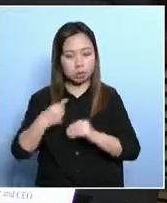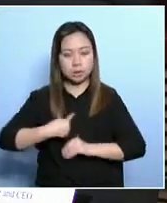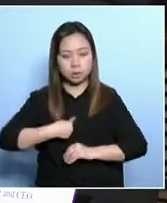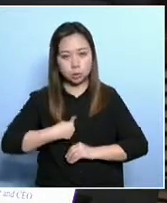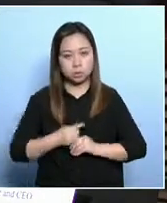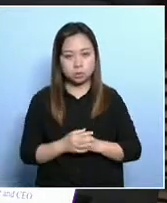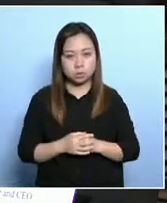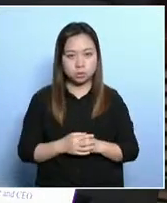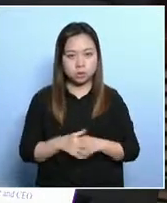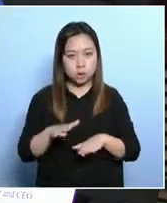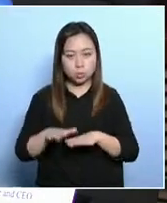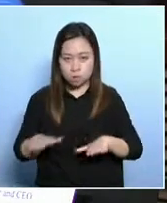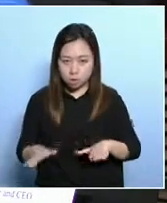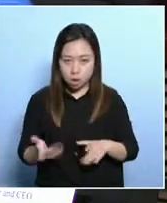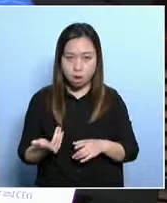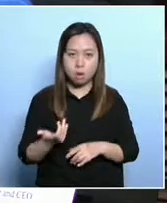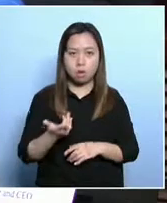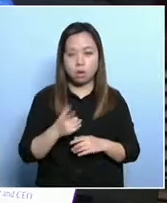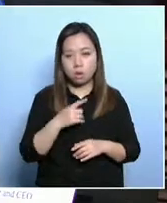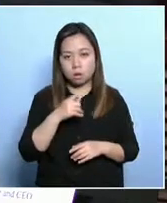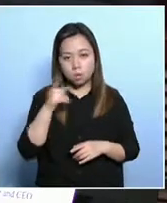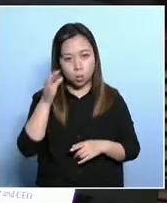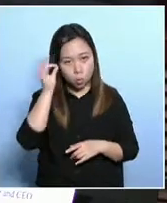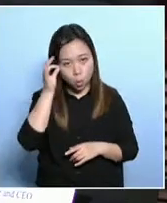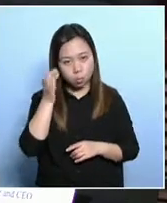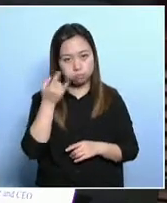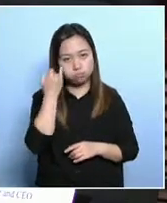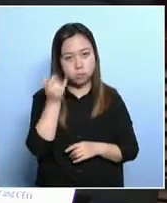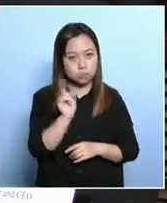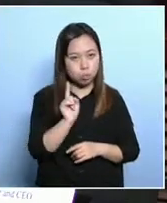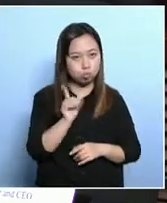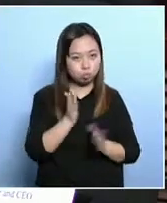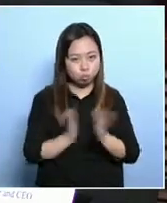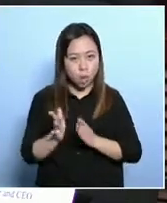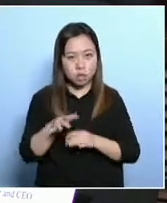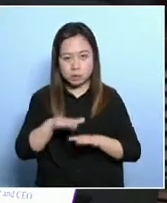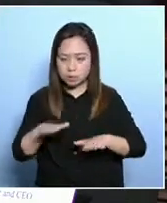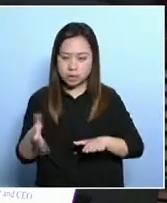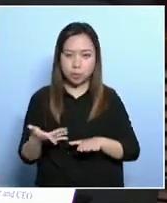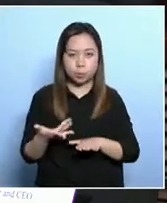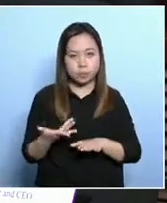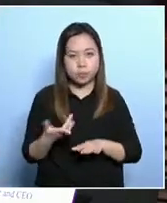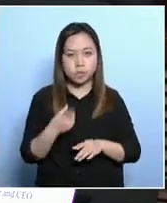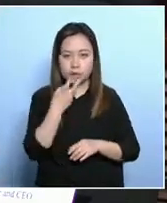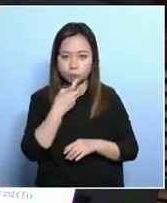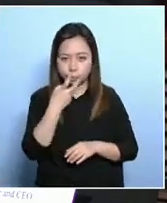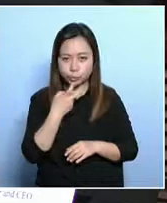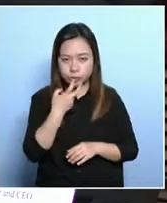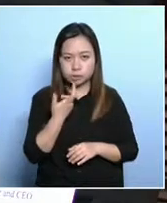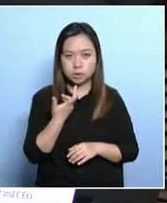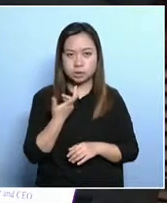on how to handle their children. They are faced with the double whammy of language barriers plus special needs.